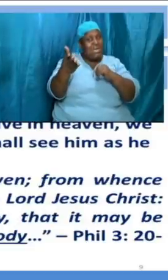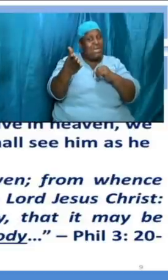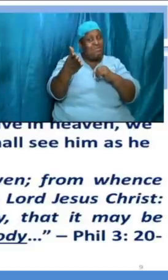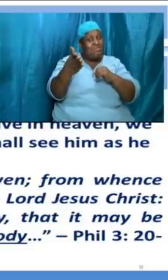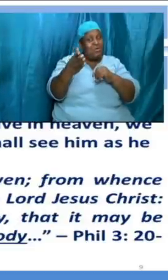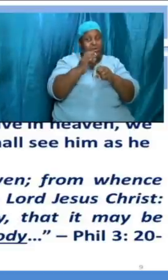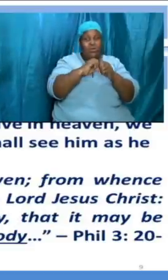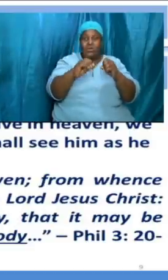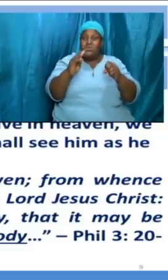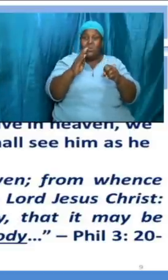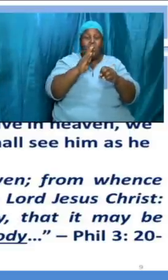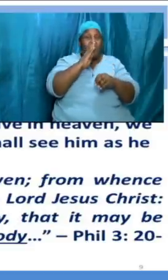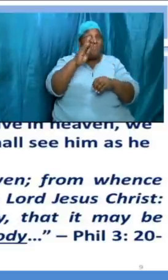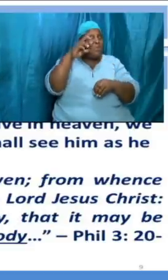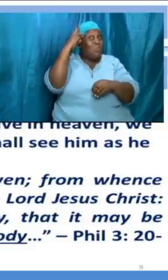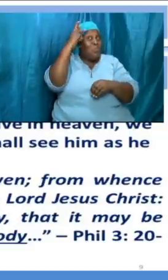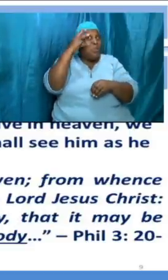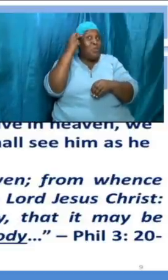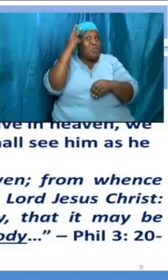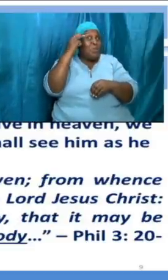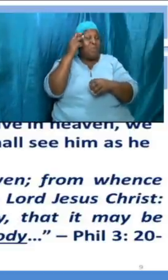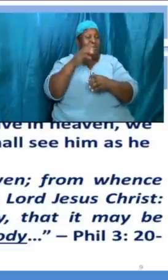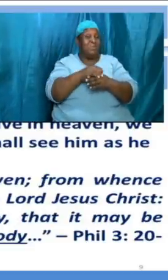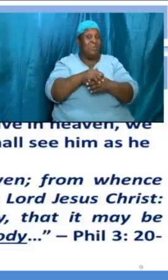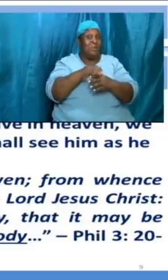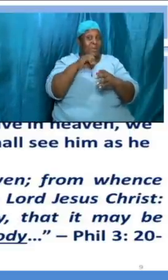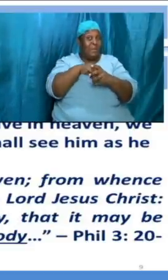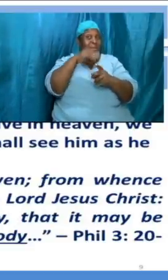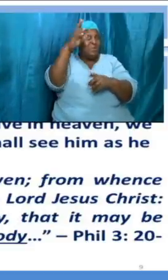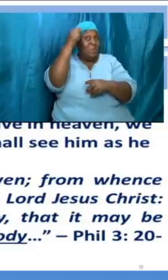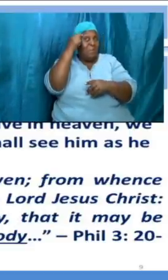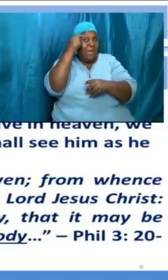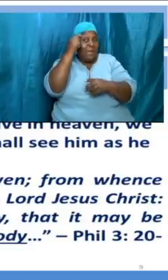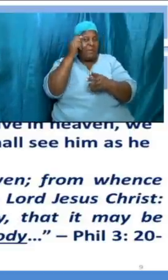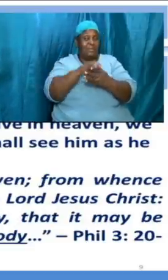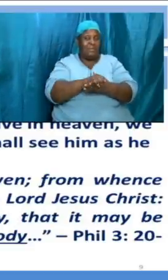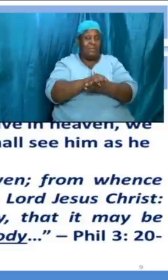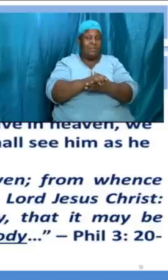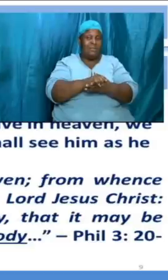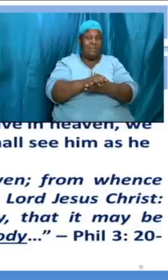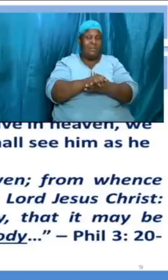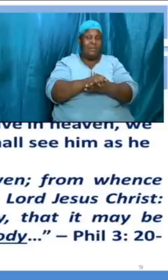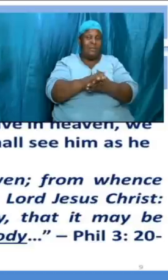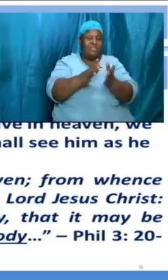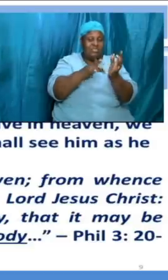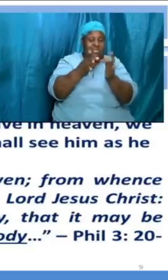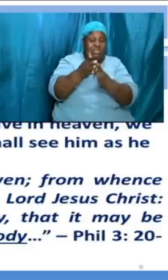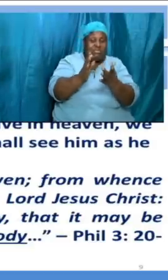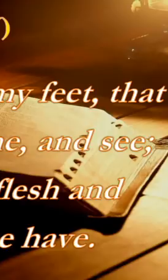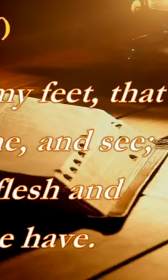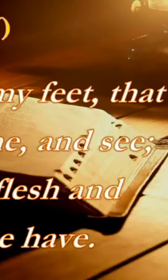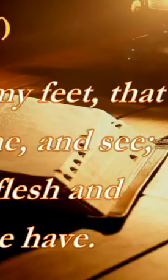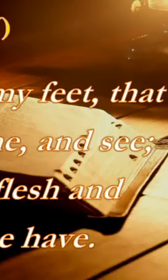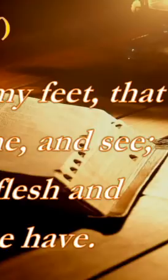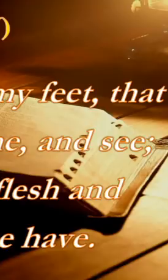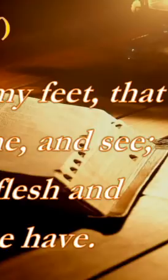in your mind look here it is i myself he knew he